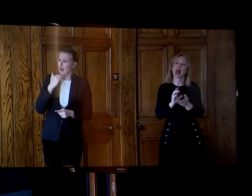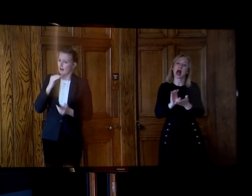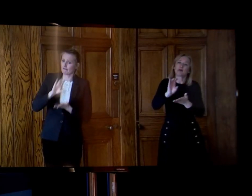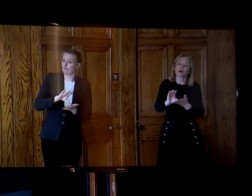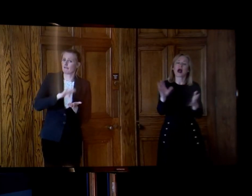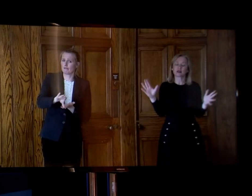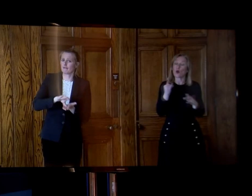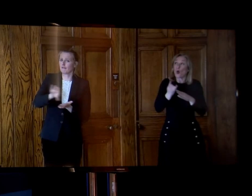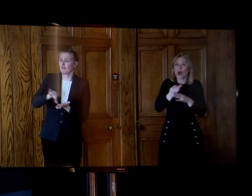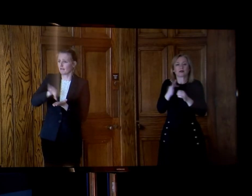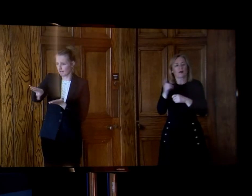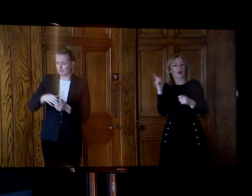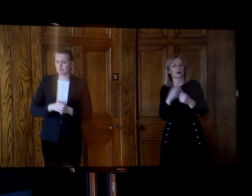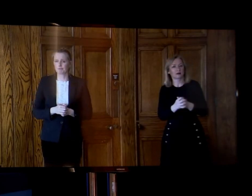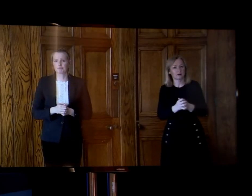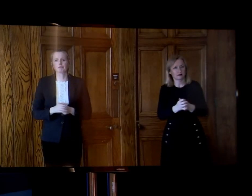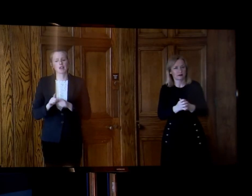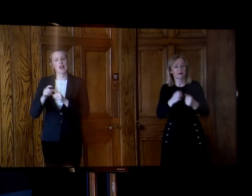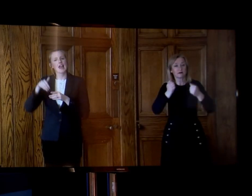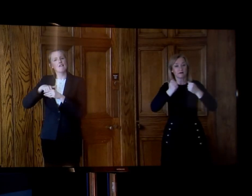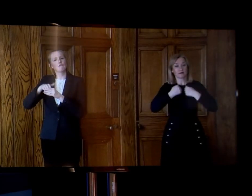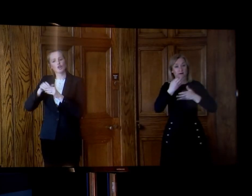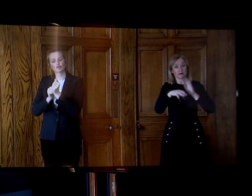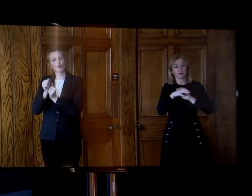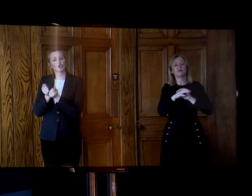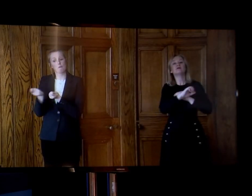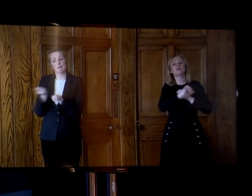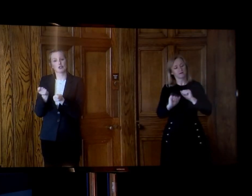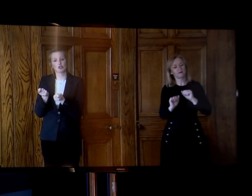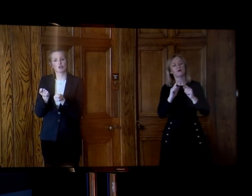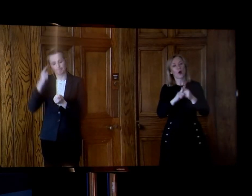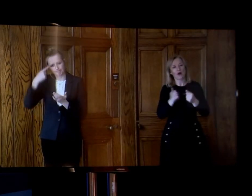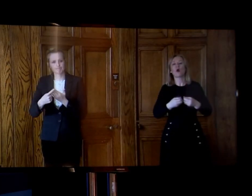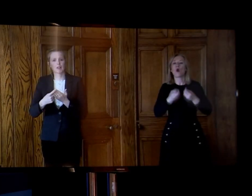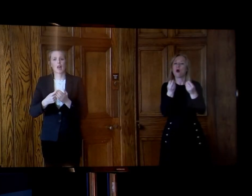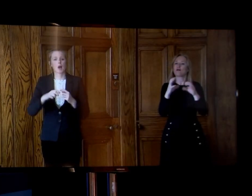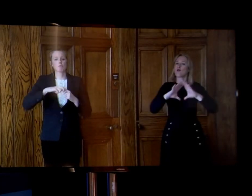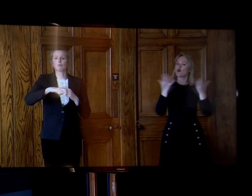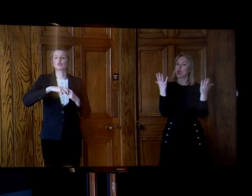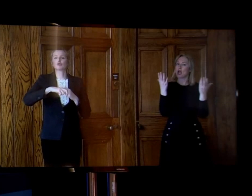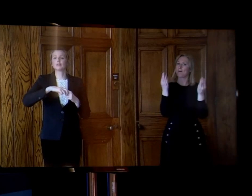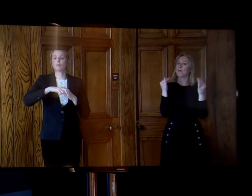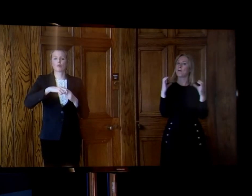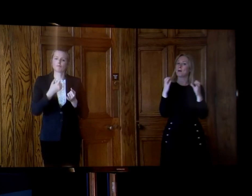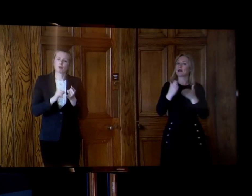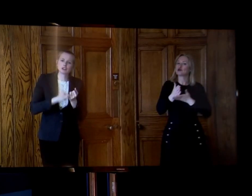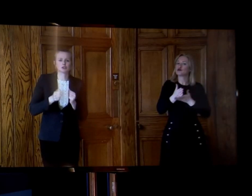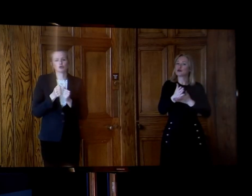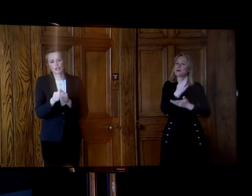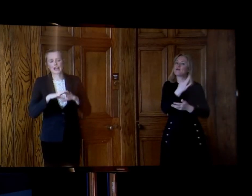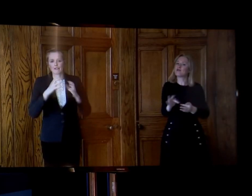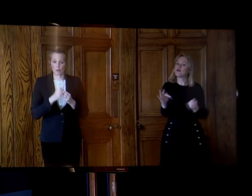by the Executive today, the Infrastructure Minister has moved to provide free public transport support for our health care workers during this emergency.